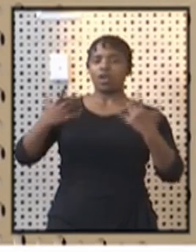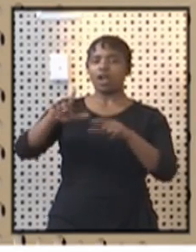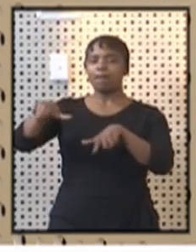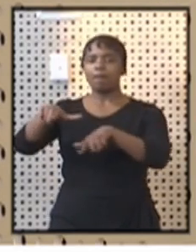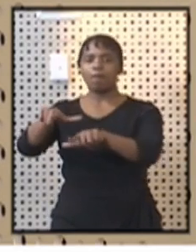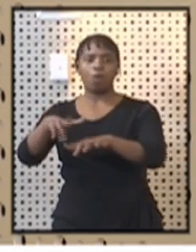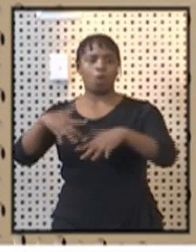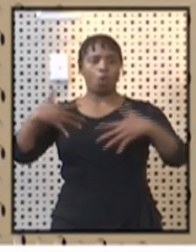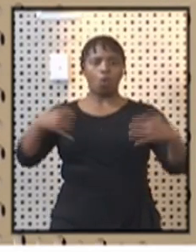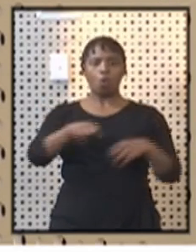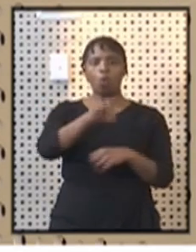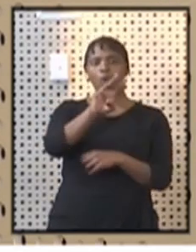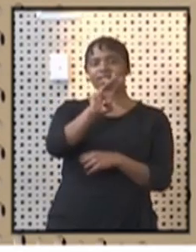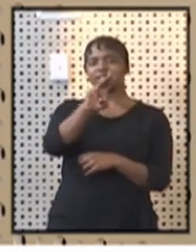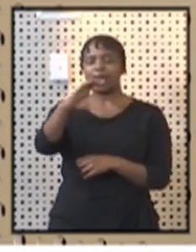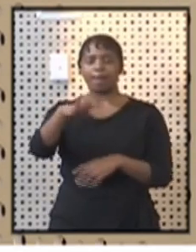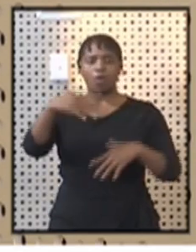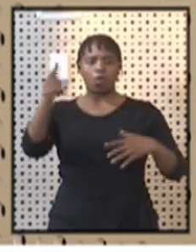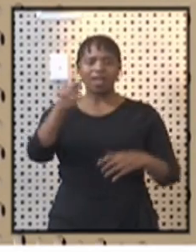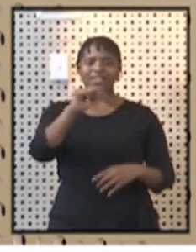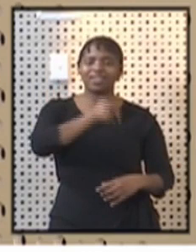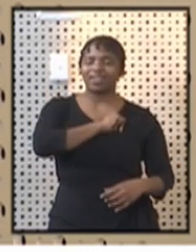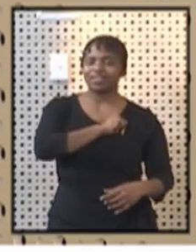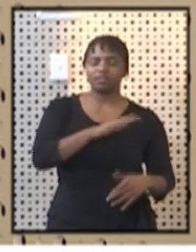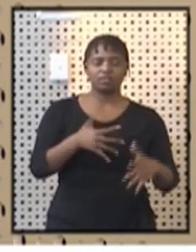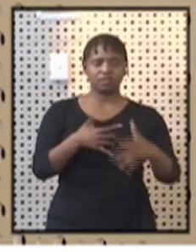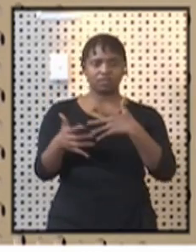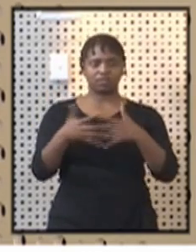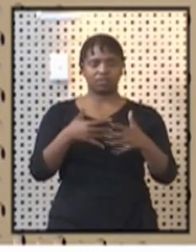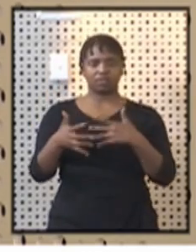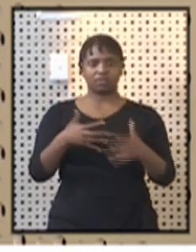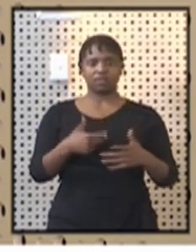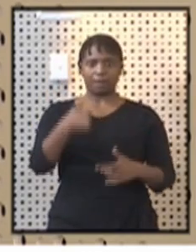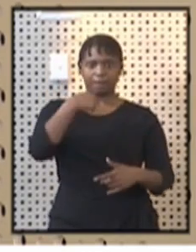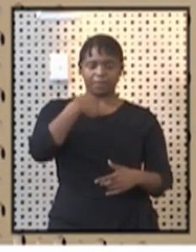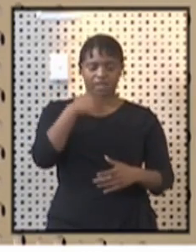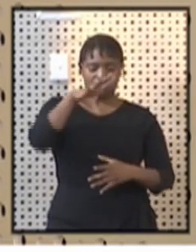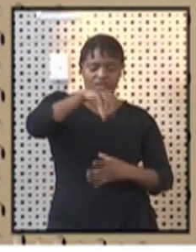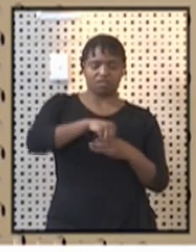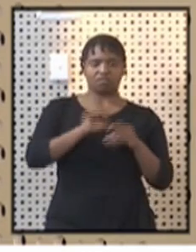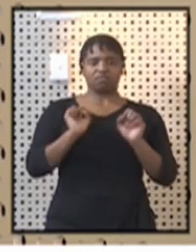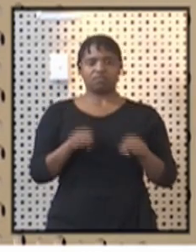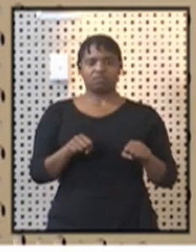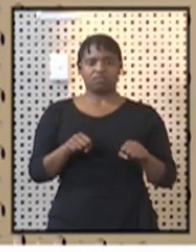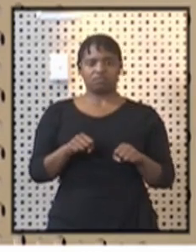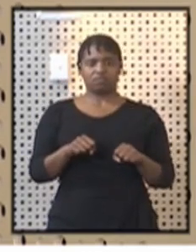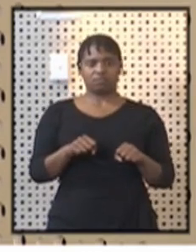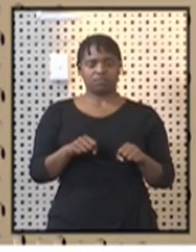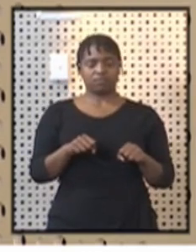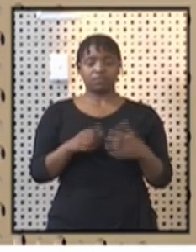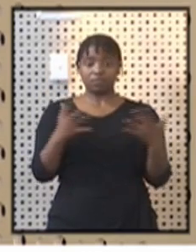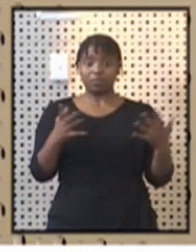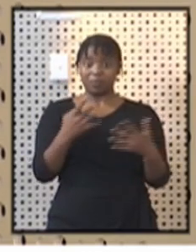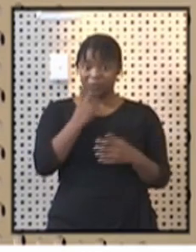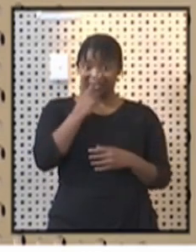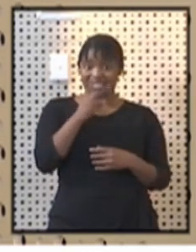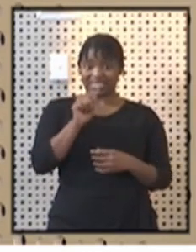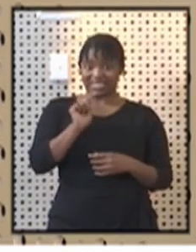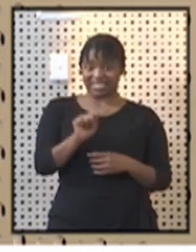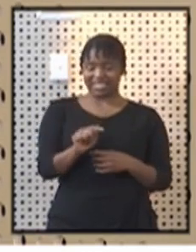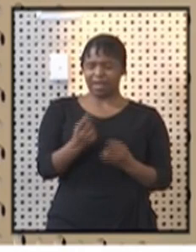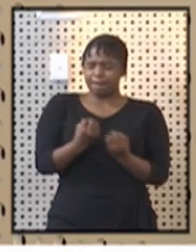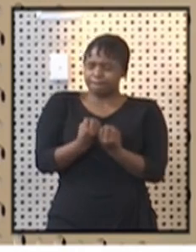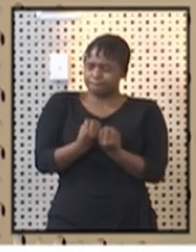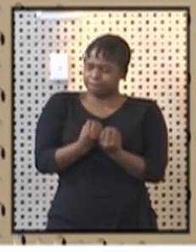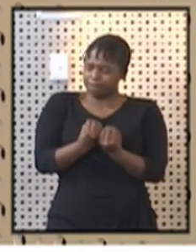in Western Cape, either in KZN. I become part of that. So we're looking at that mainly, that many of